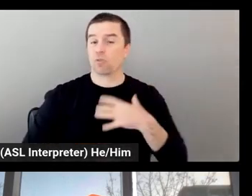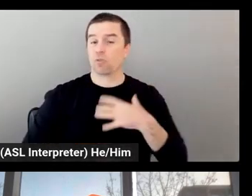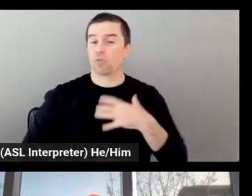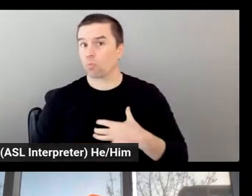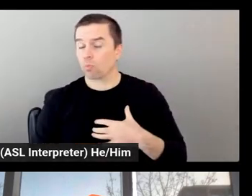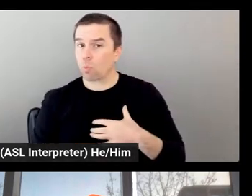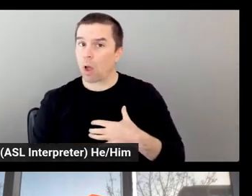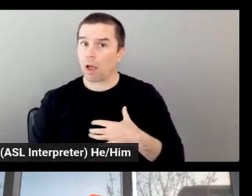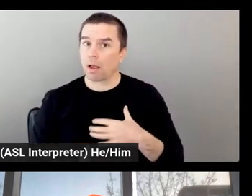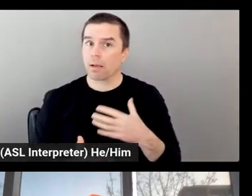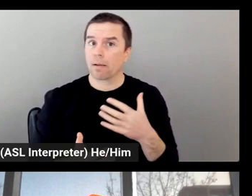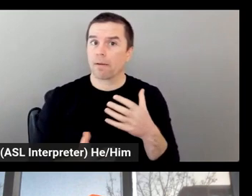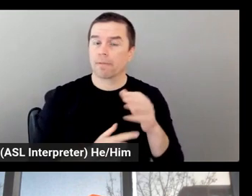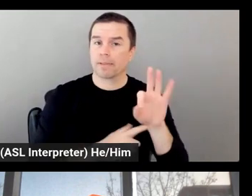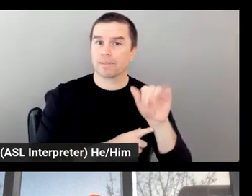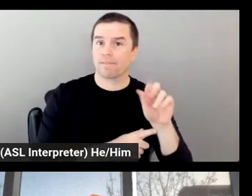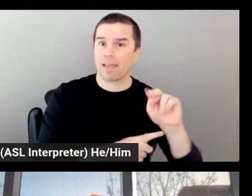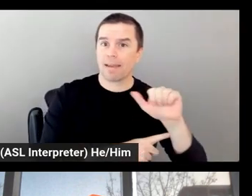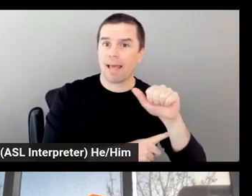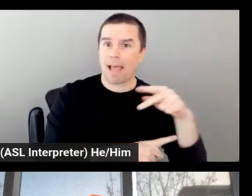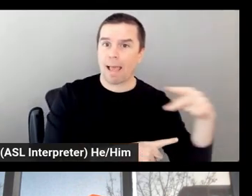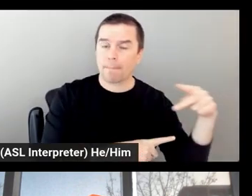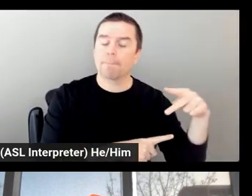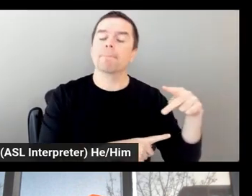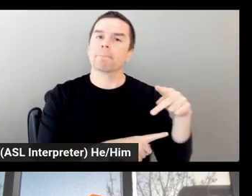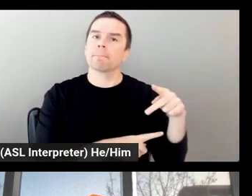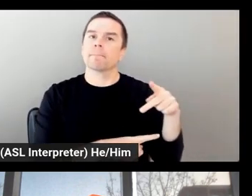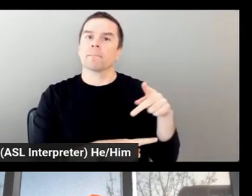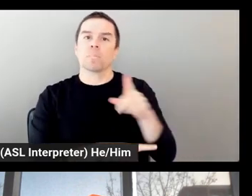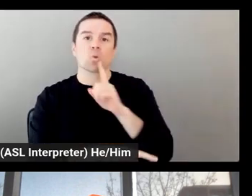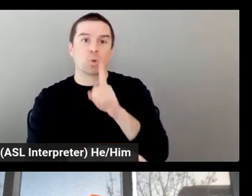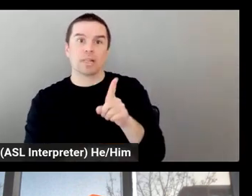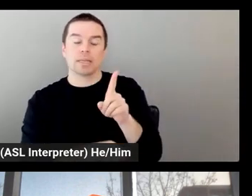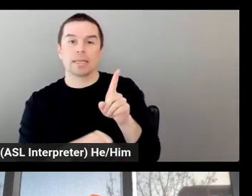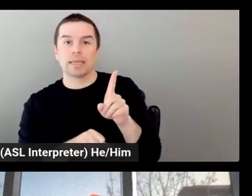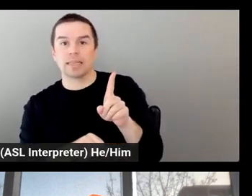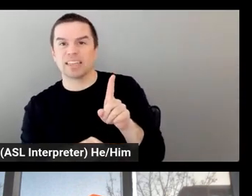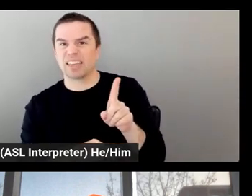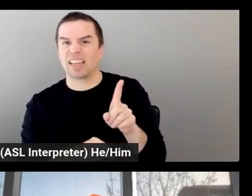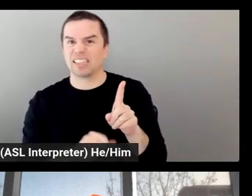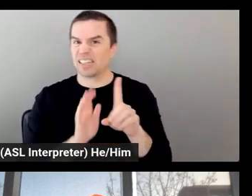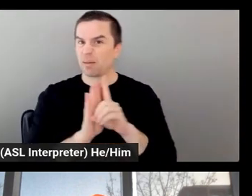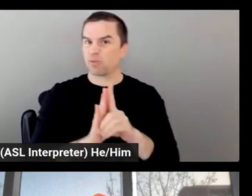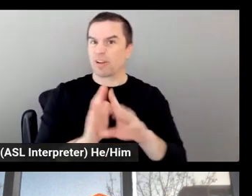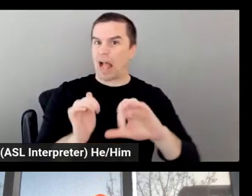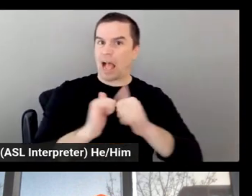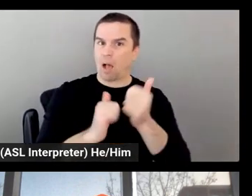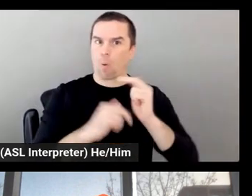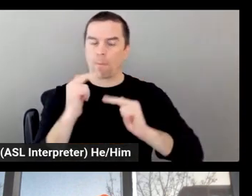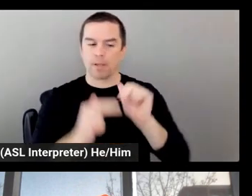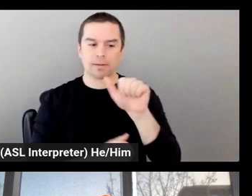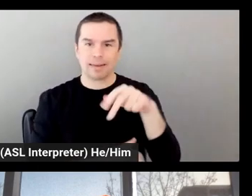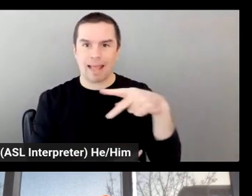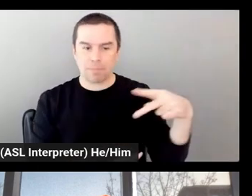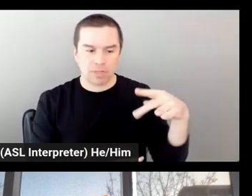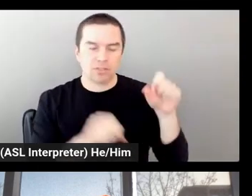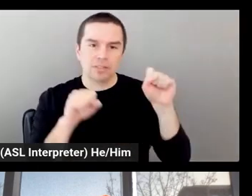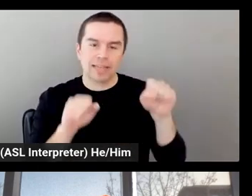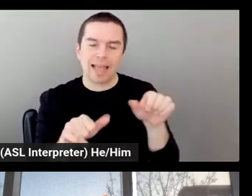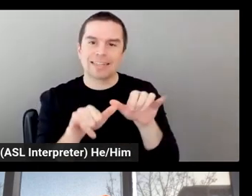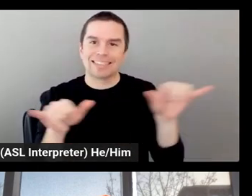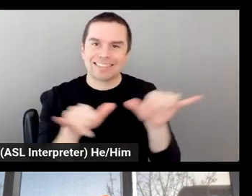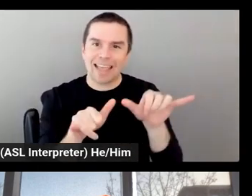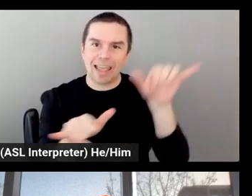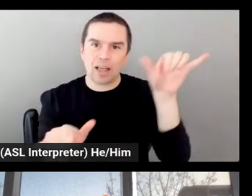you can build an application which is able to scale, which for us will be a key point because, I mean, even the